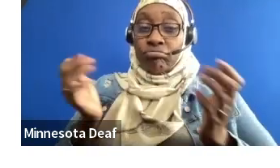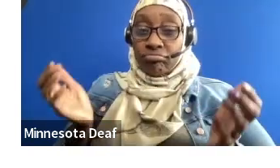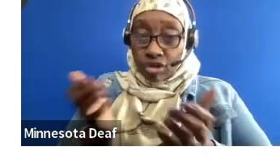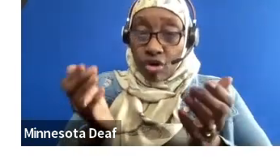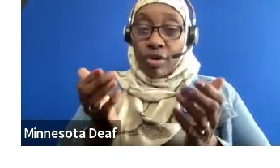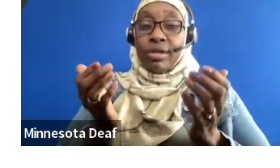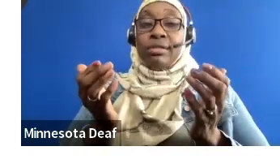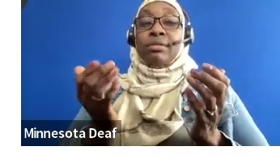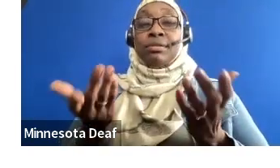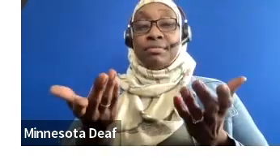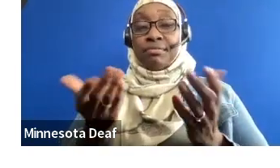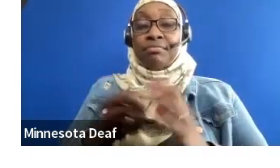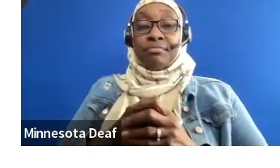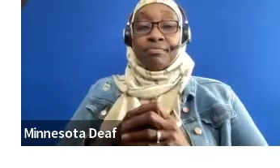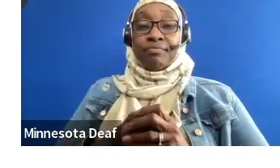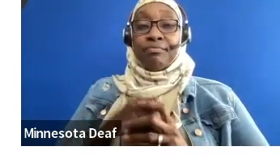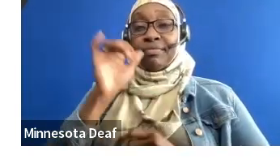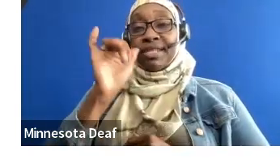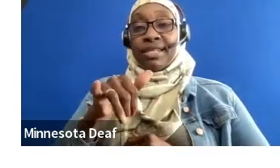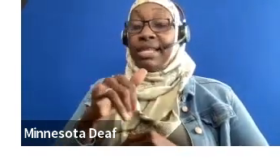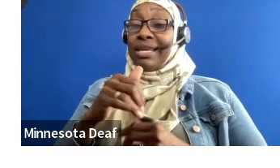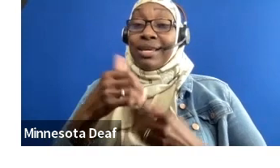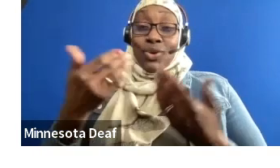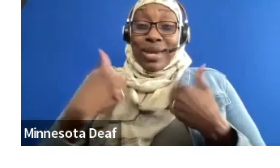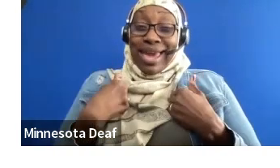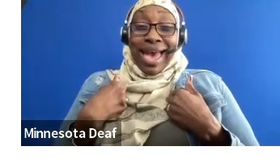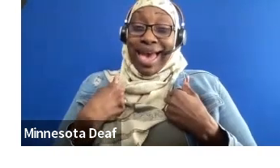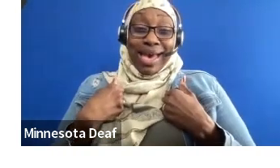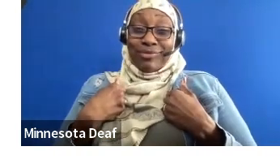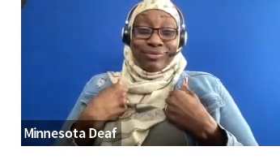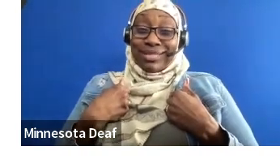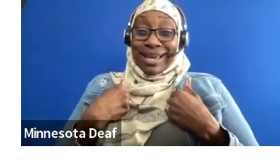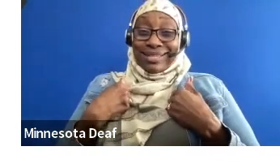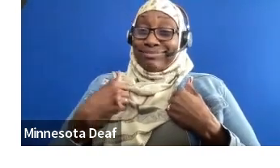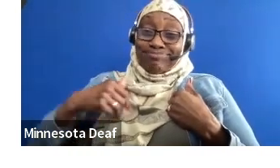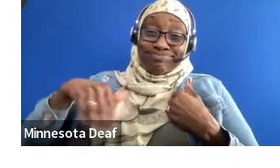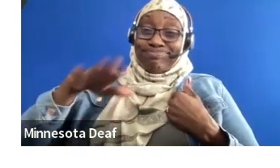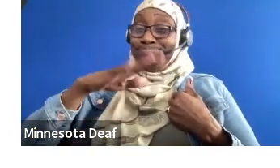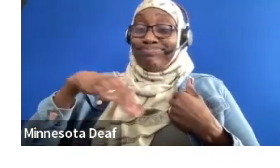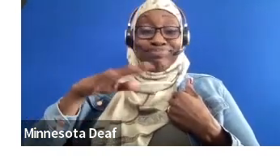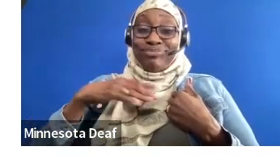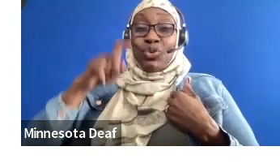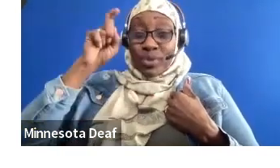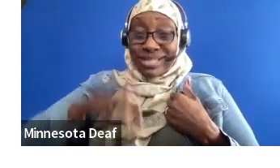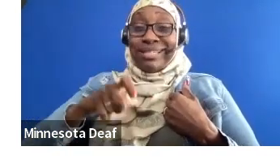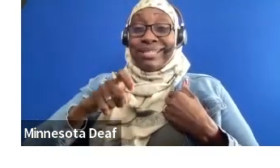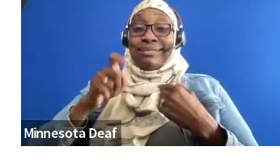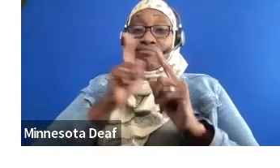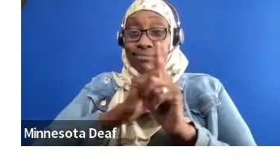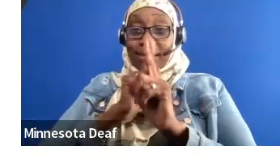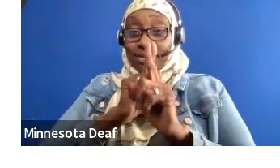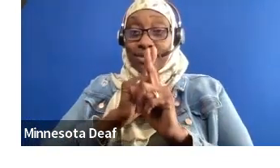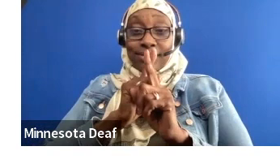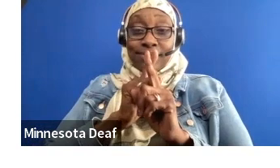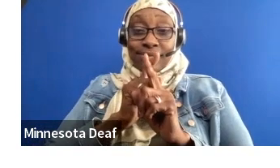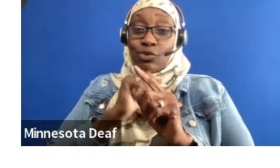So there is a mentoring gap, right? I'm sure everyone in this room is going to think, even if it wasn't through an actual program, an adult in